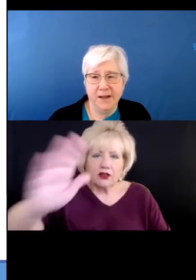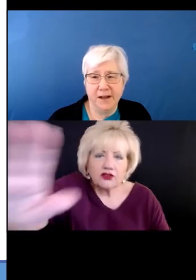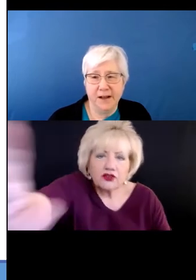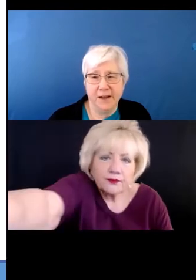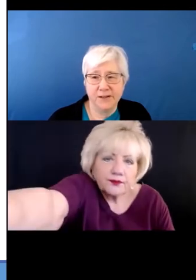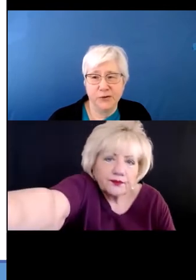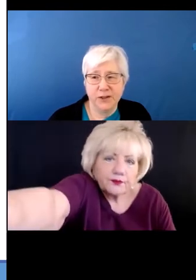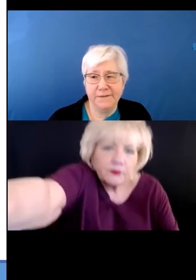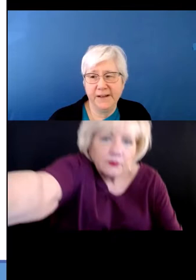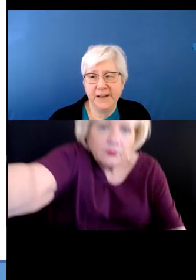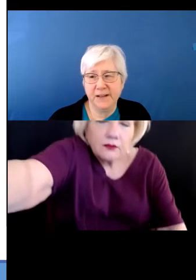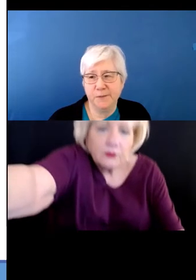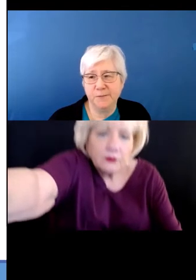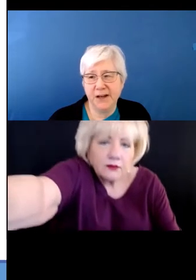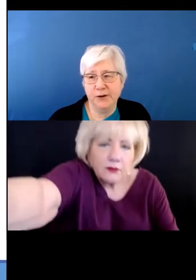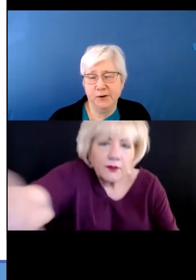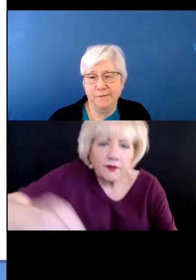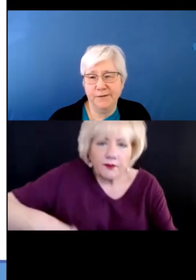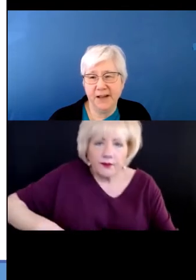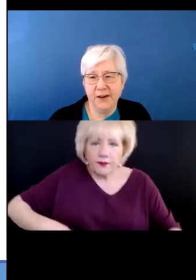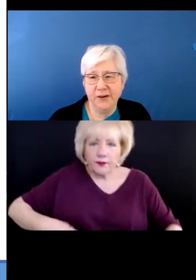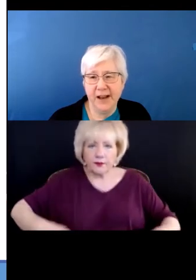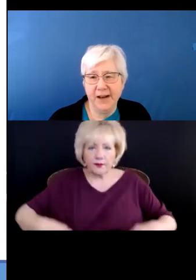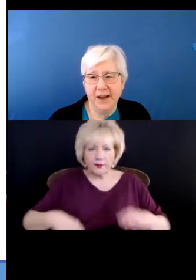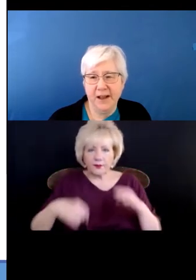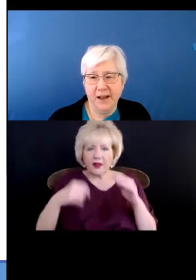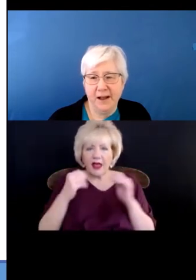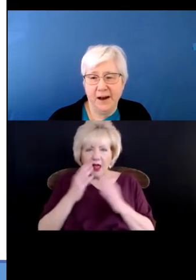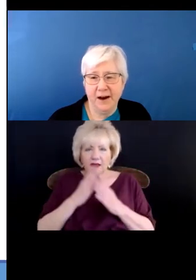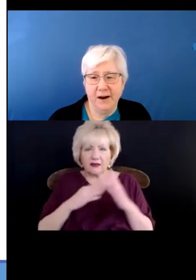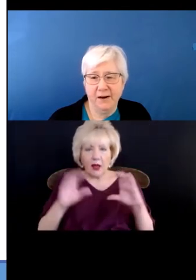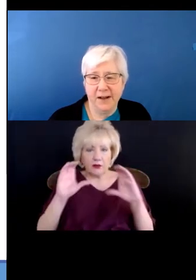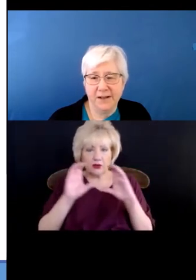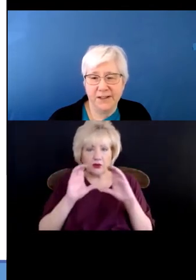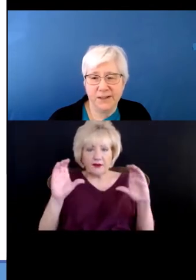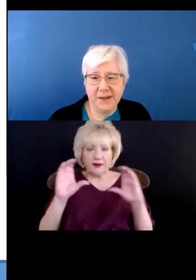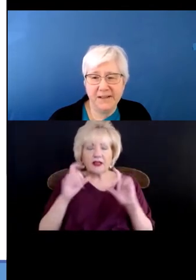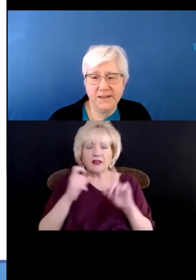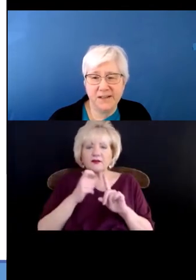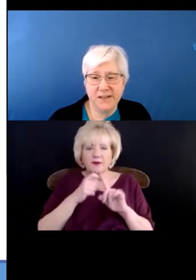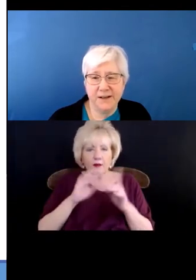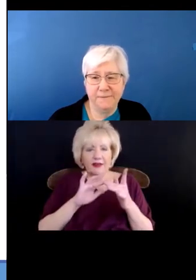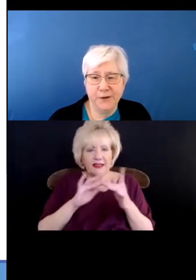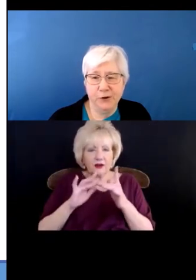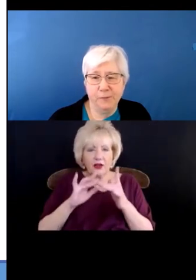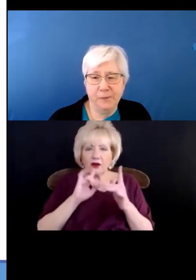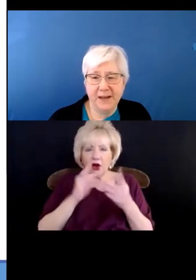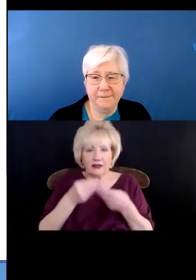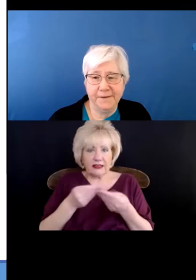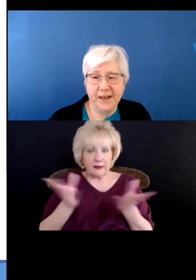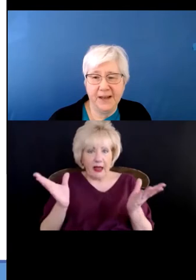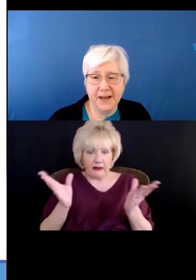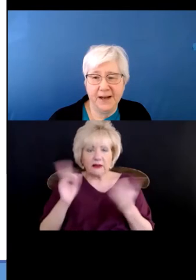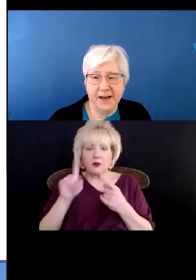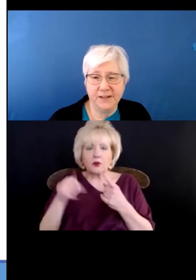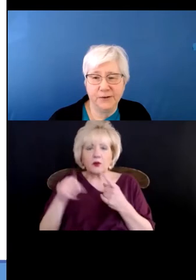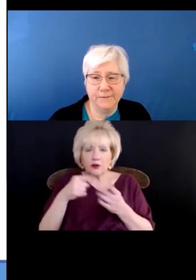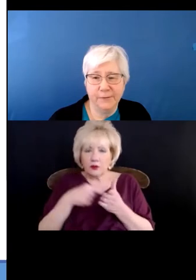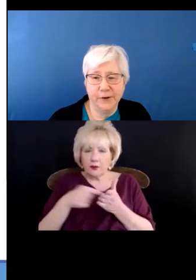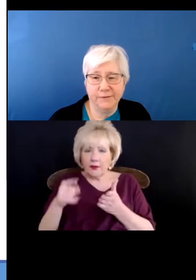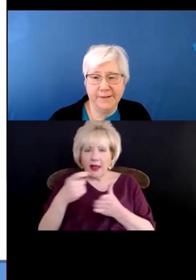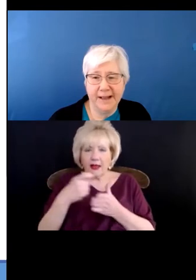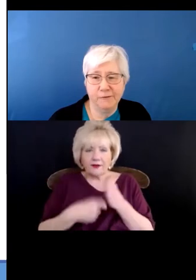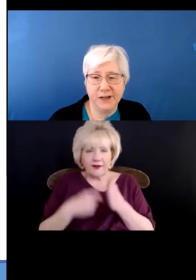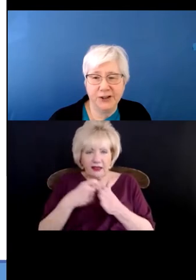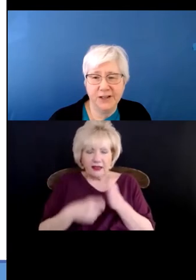certificates obtained over the internet are dispensed if you pay a fee and answer